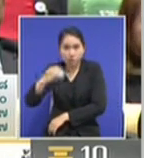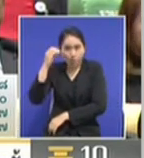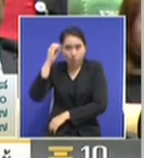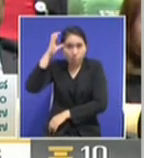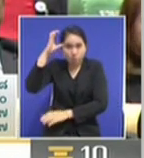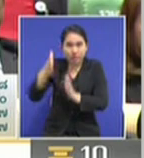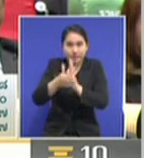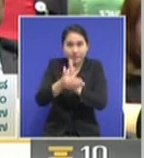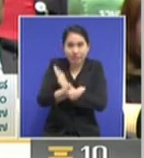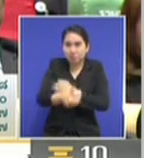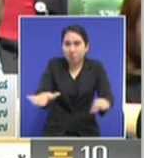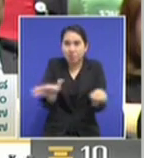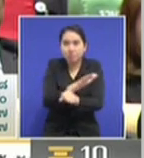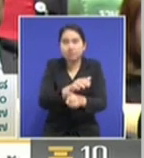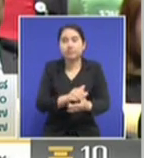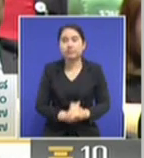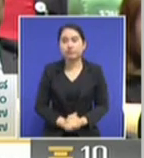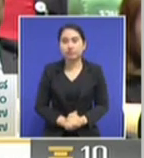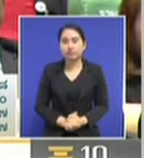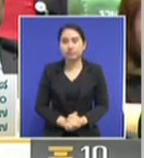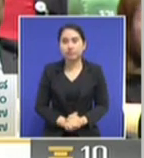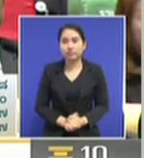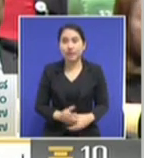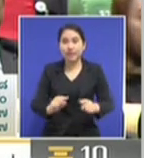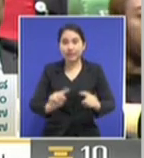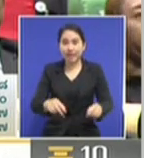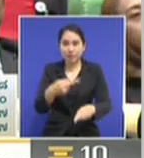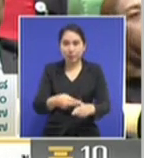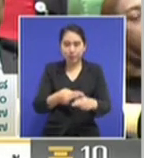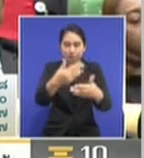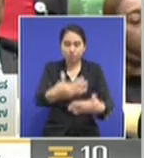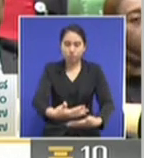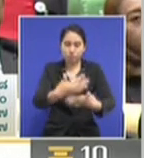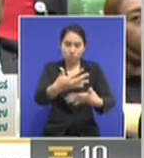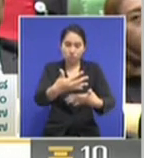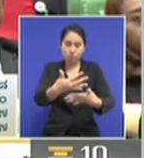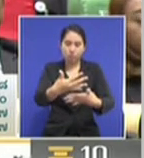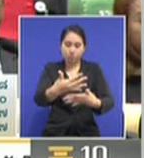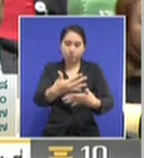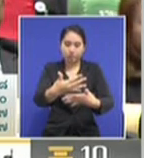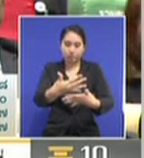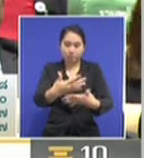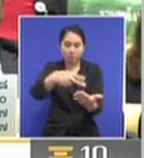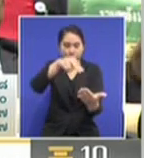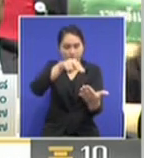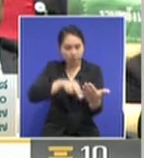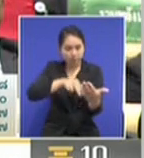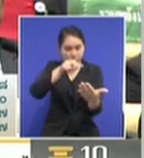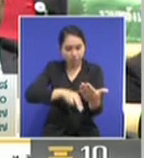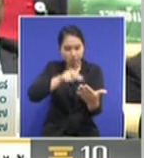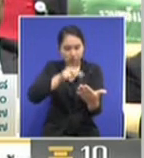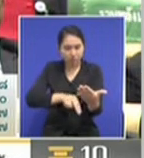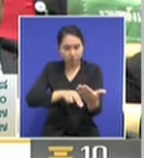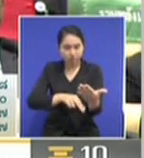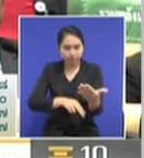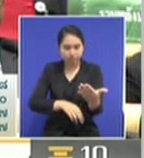speech about her costume. And just recently, I think, five minutes ago,